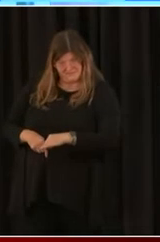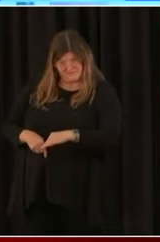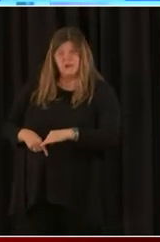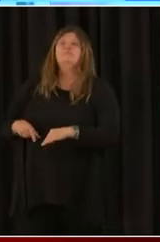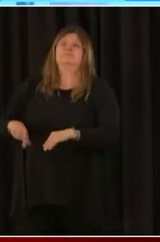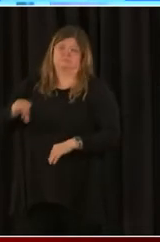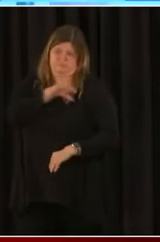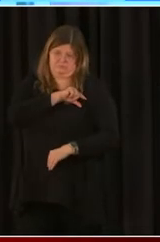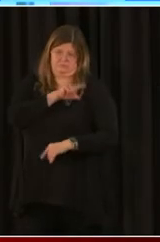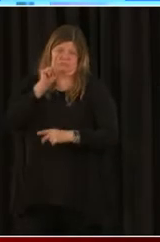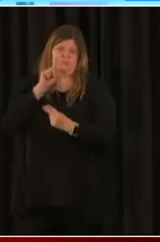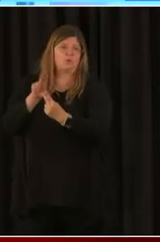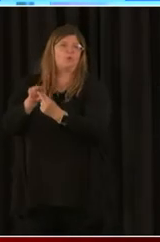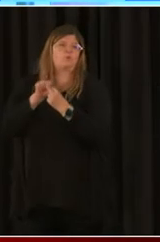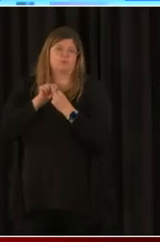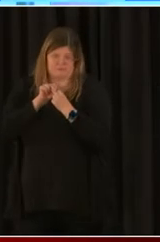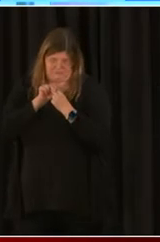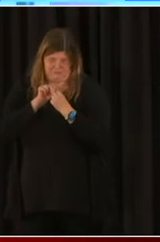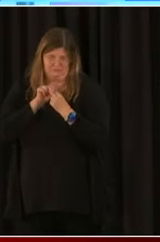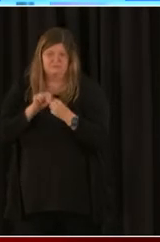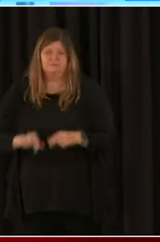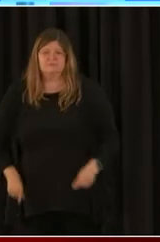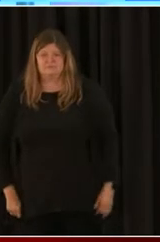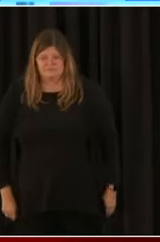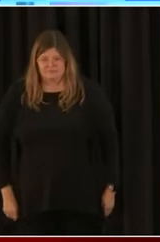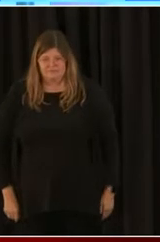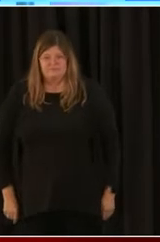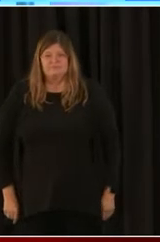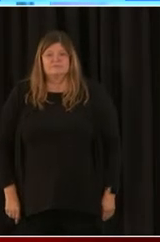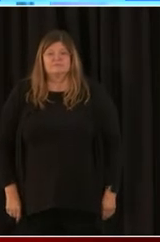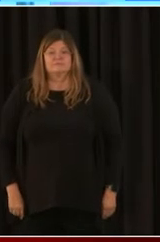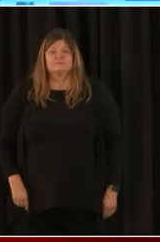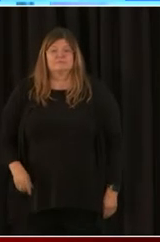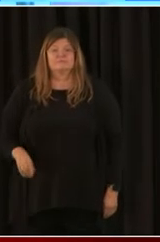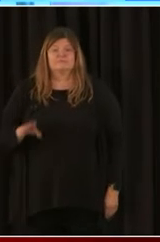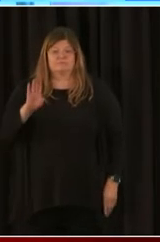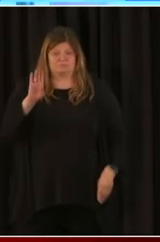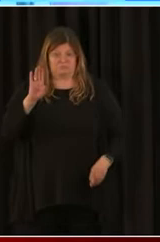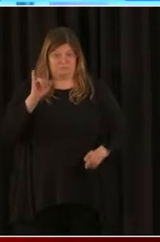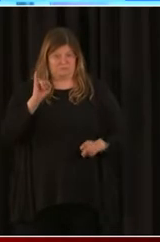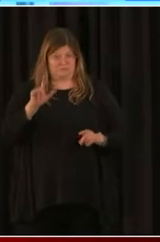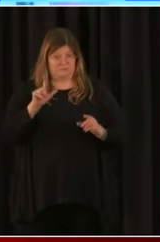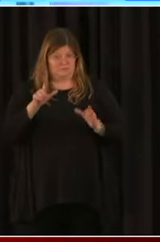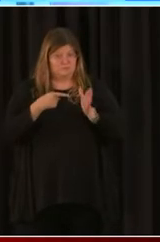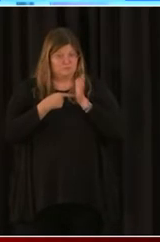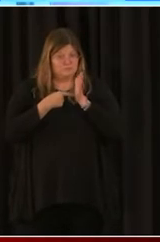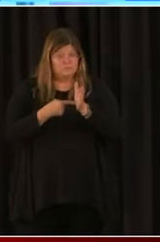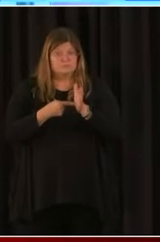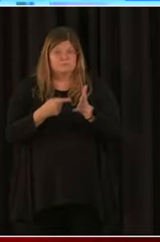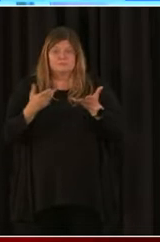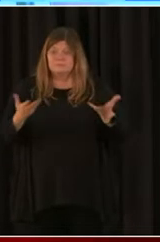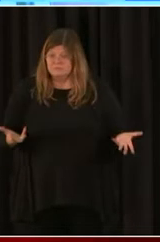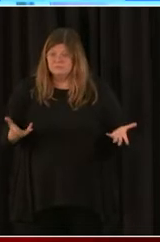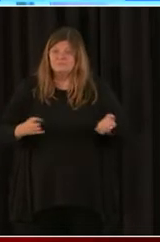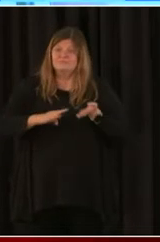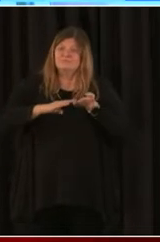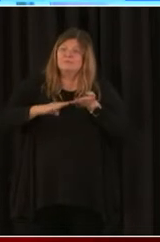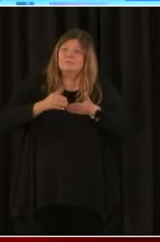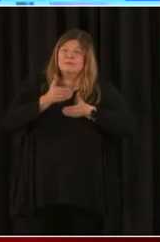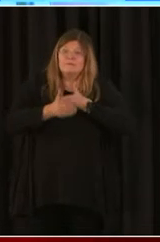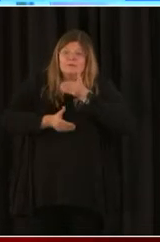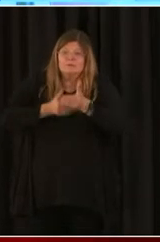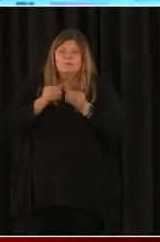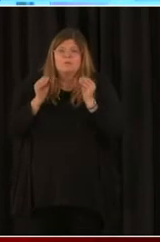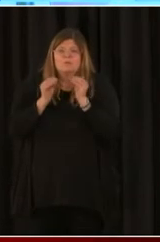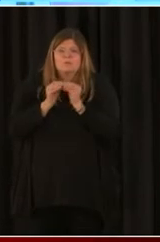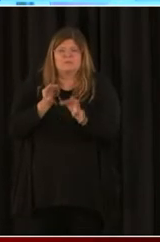Now, under this bill, it will simplify the forgiveness process. So